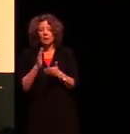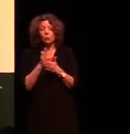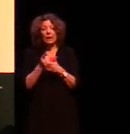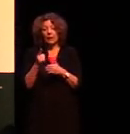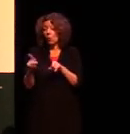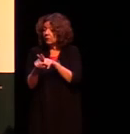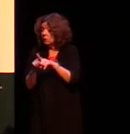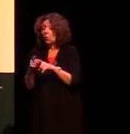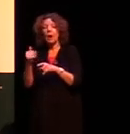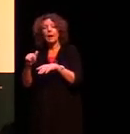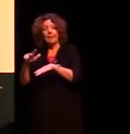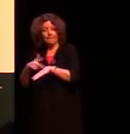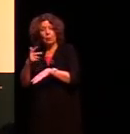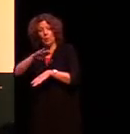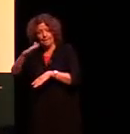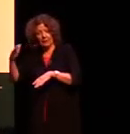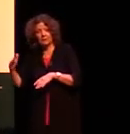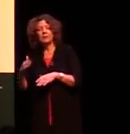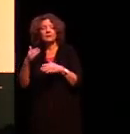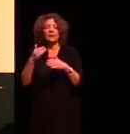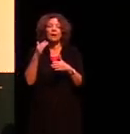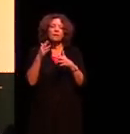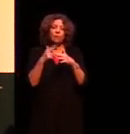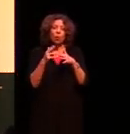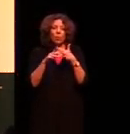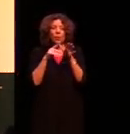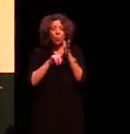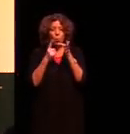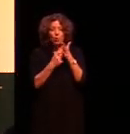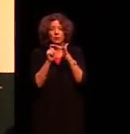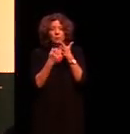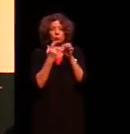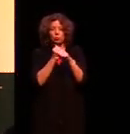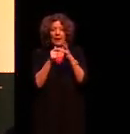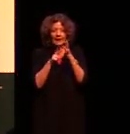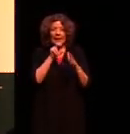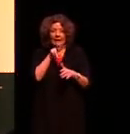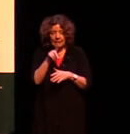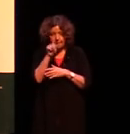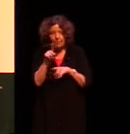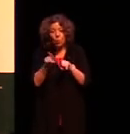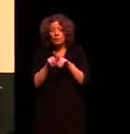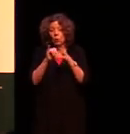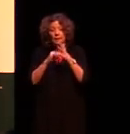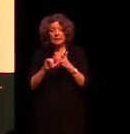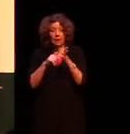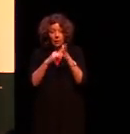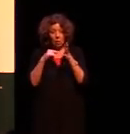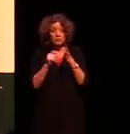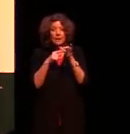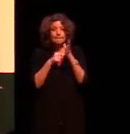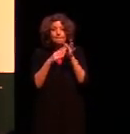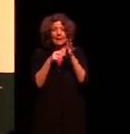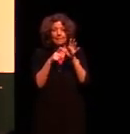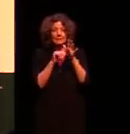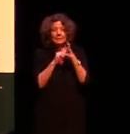Blue Mountains, where I belong to the Water Dragon Lizard people. On the south coast, I belong to the Butterwung people around Batemus Bay, Aladala,